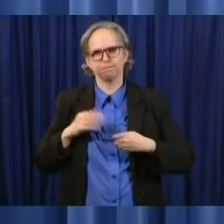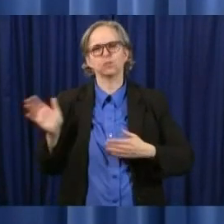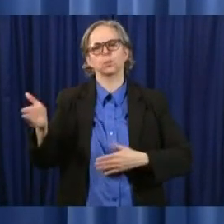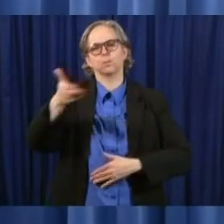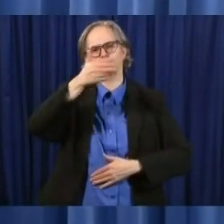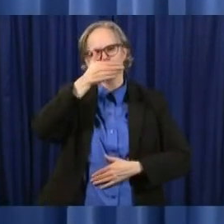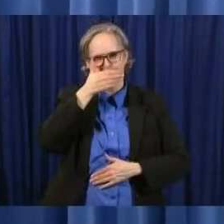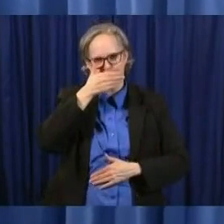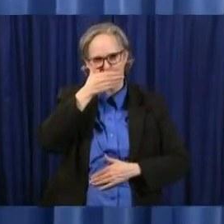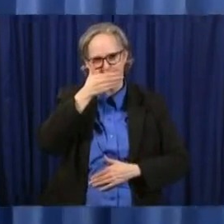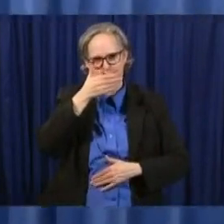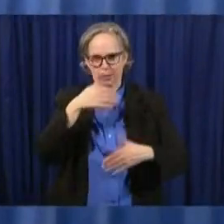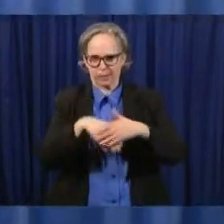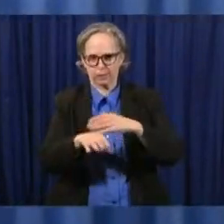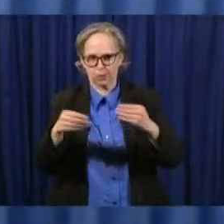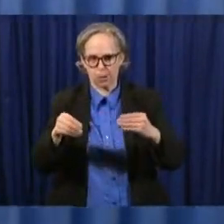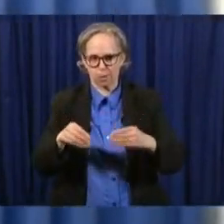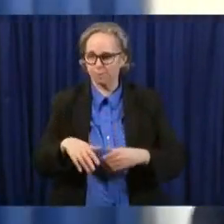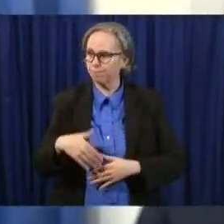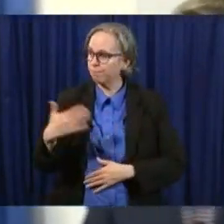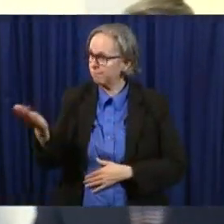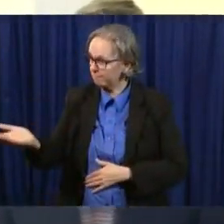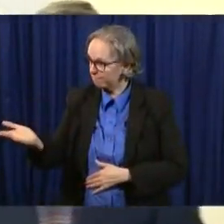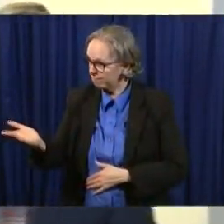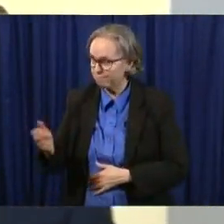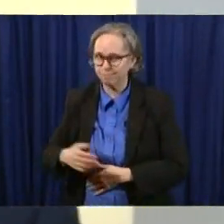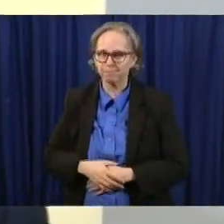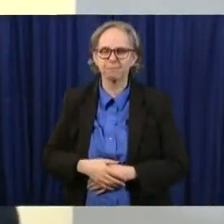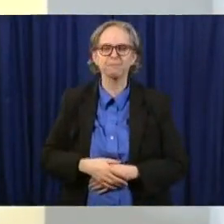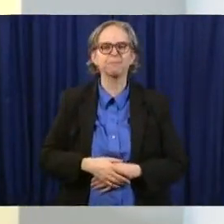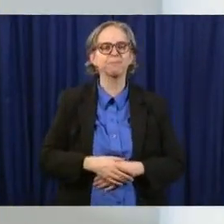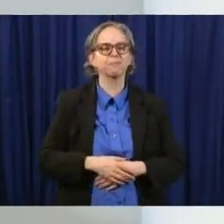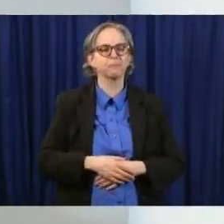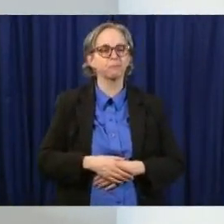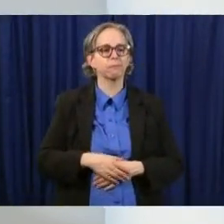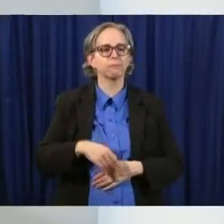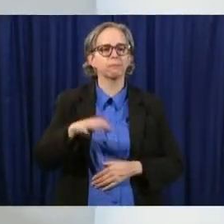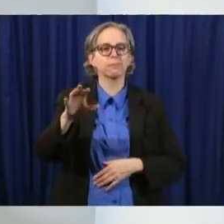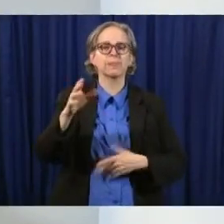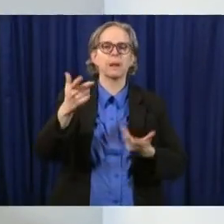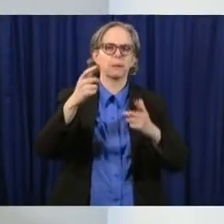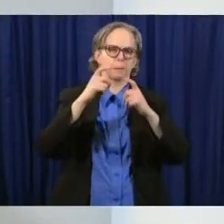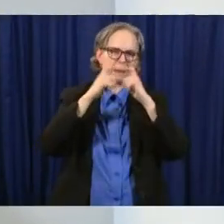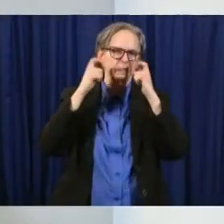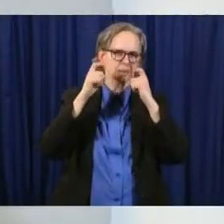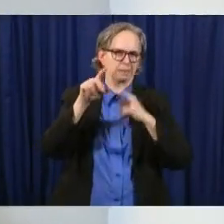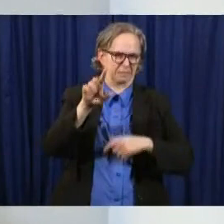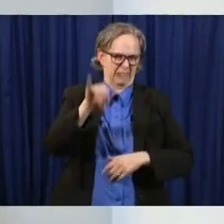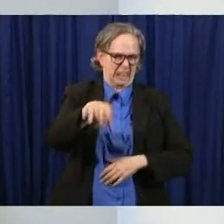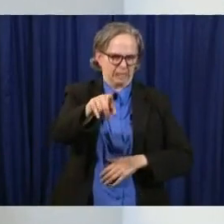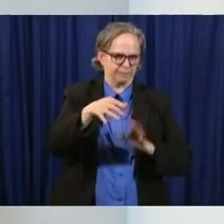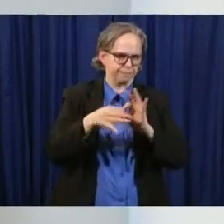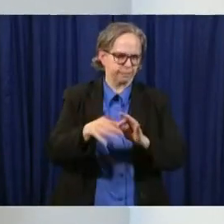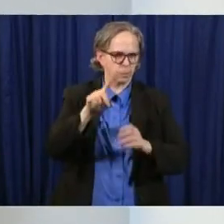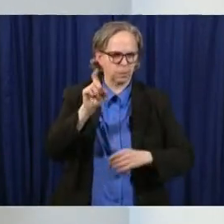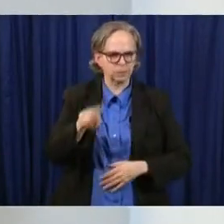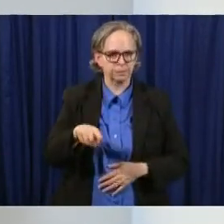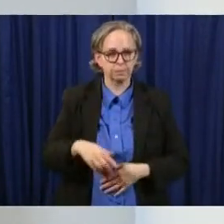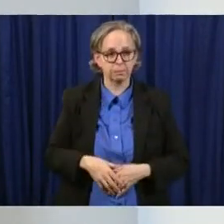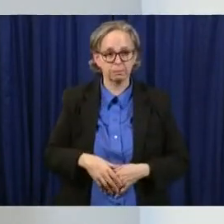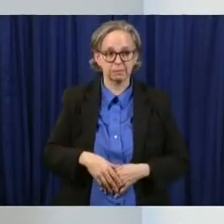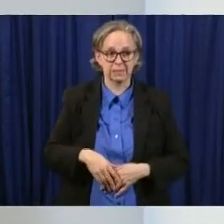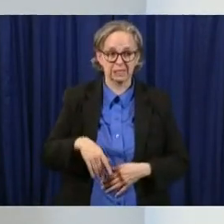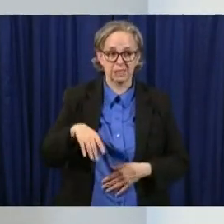if i if i could add a little bit to that because the question is about masks and understand that that there are legal reasons